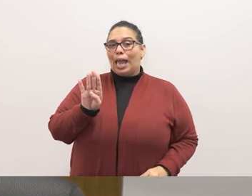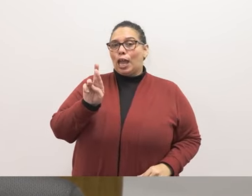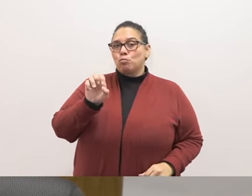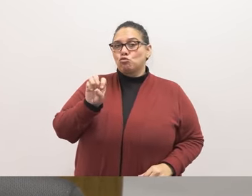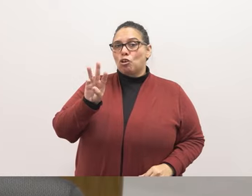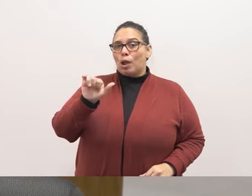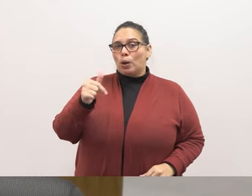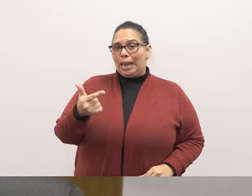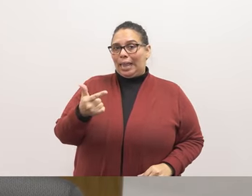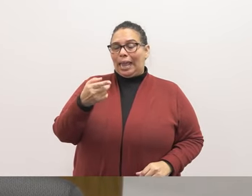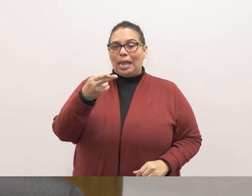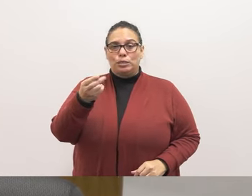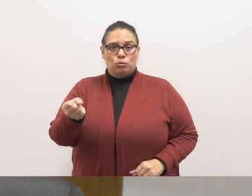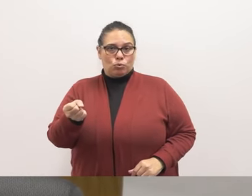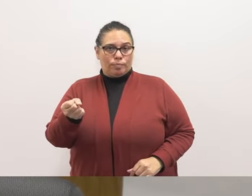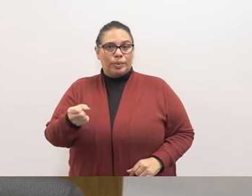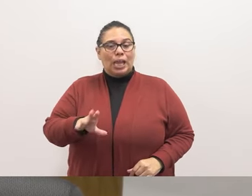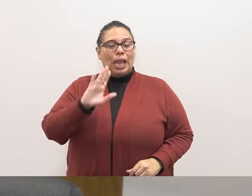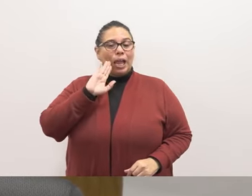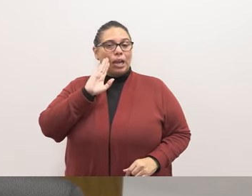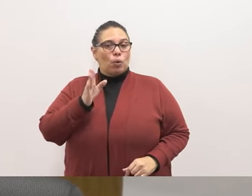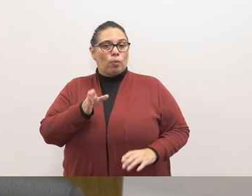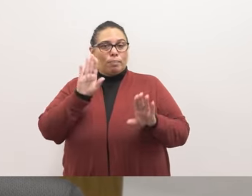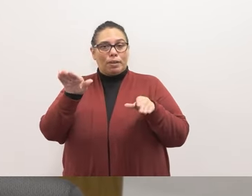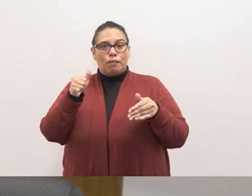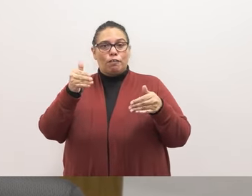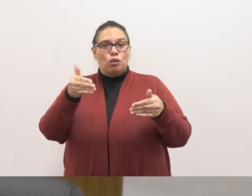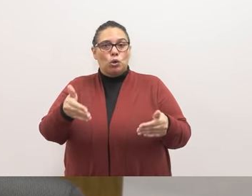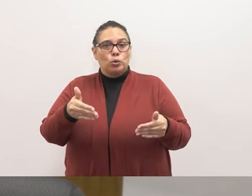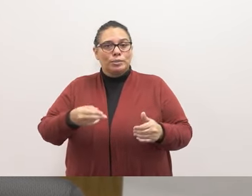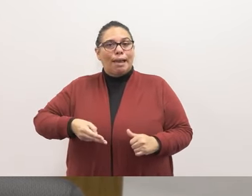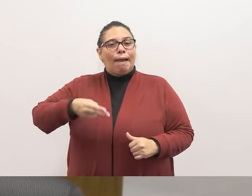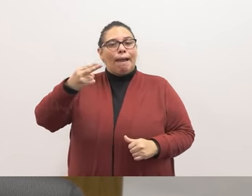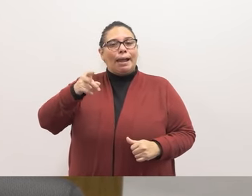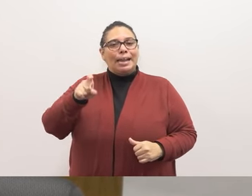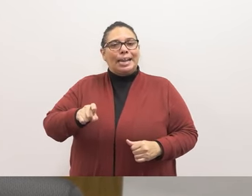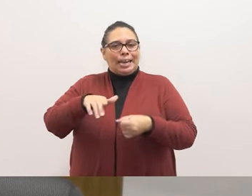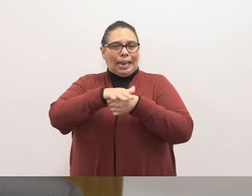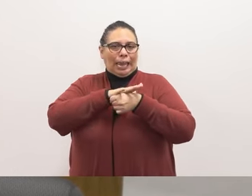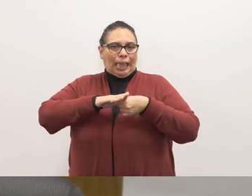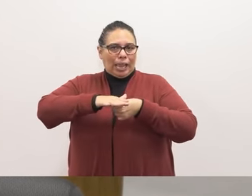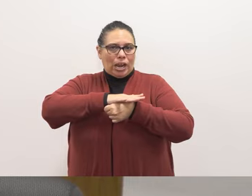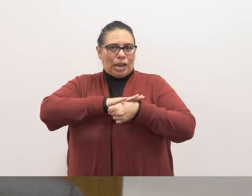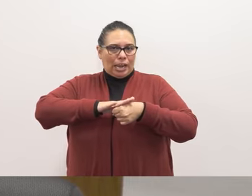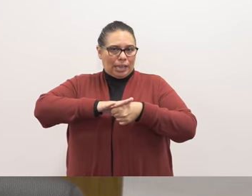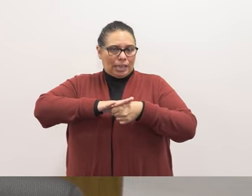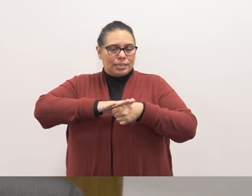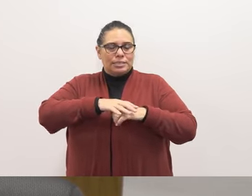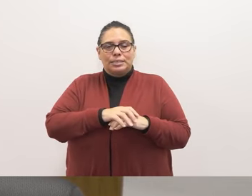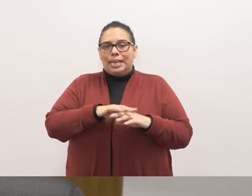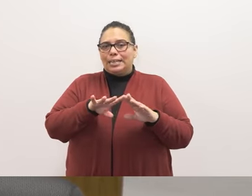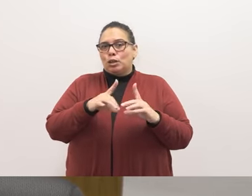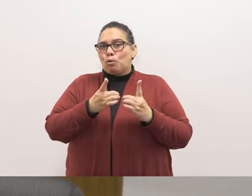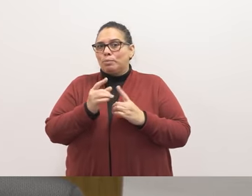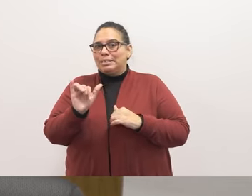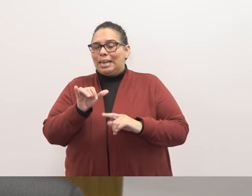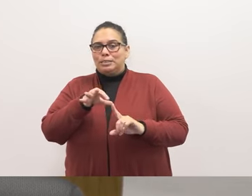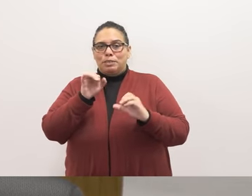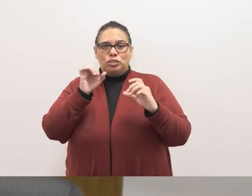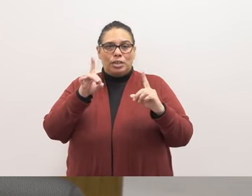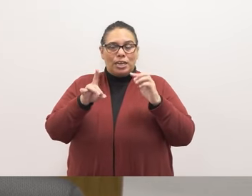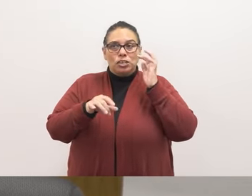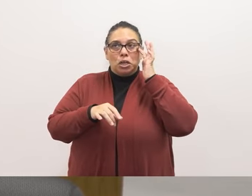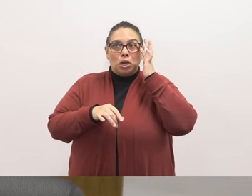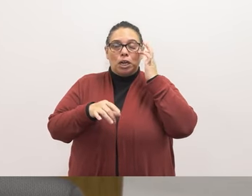High School. And this will be focused towards our high need areas. So, departments like special education,